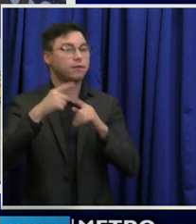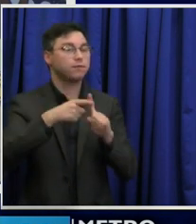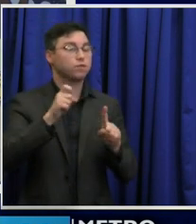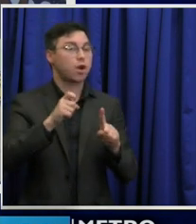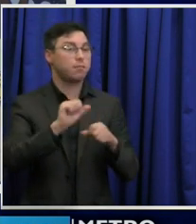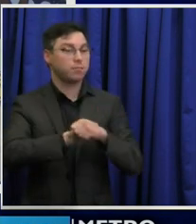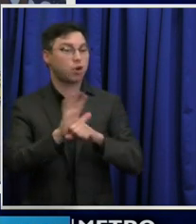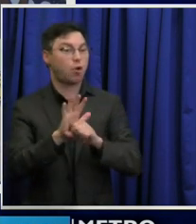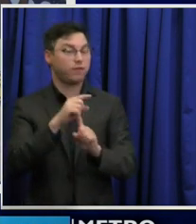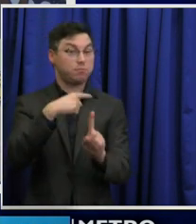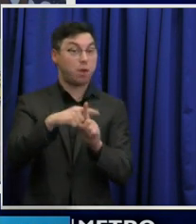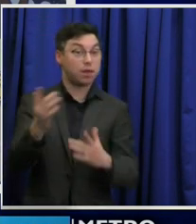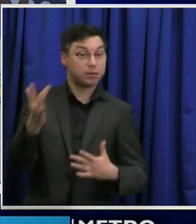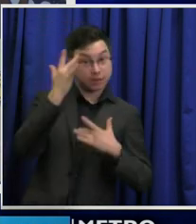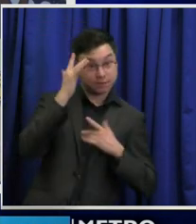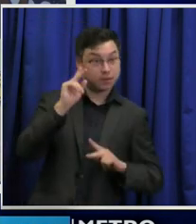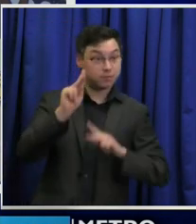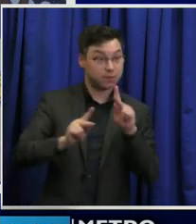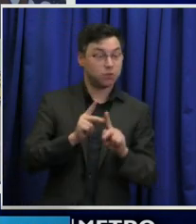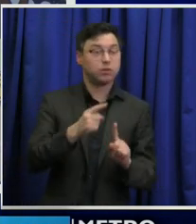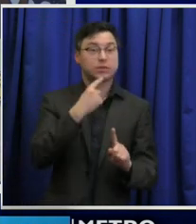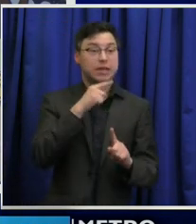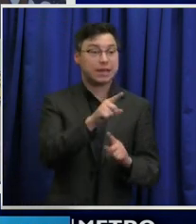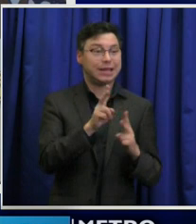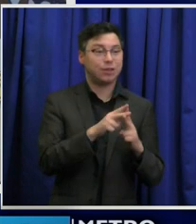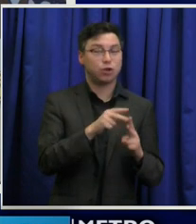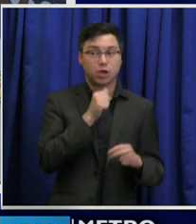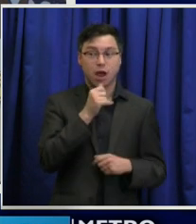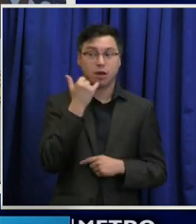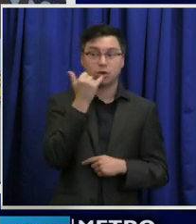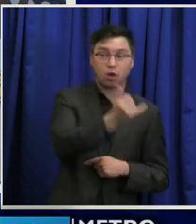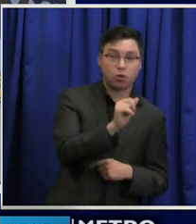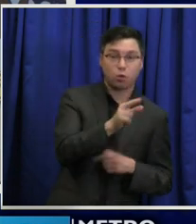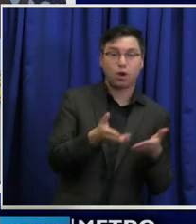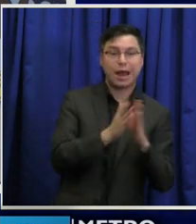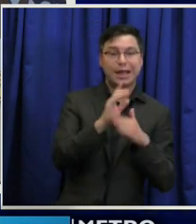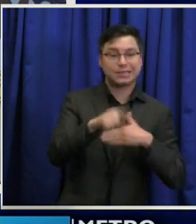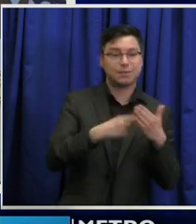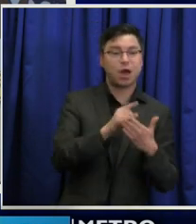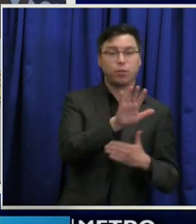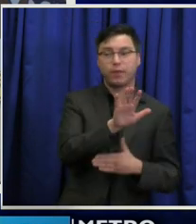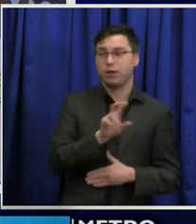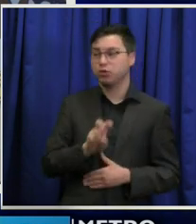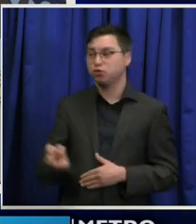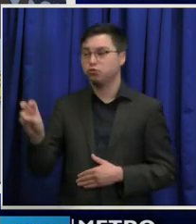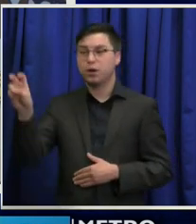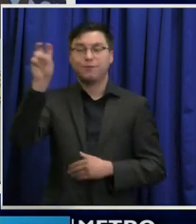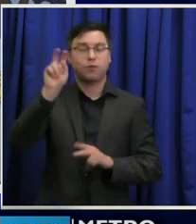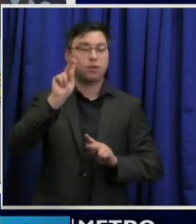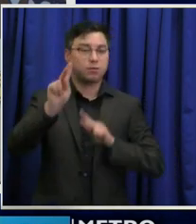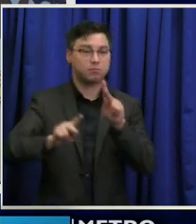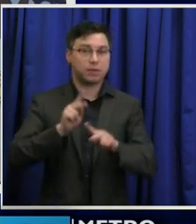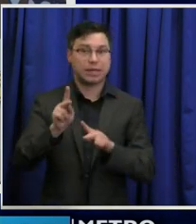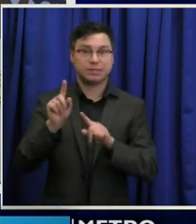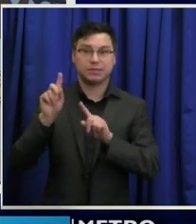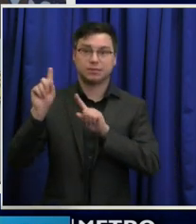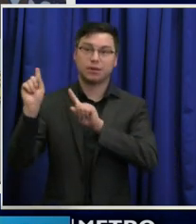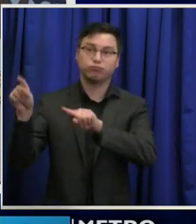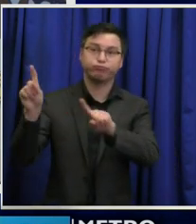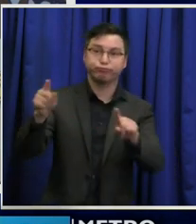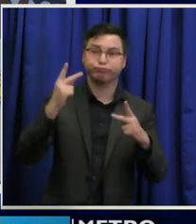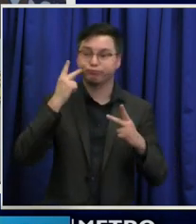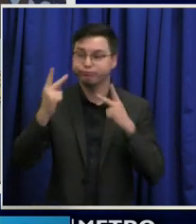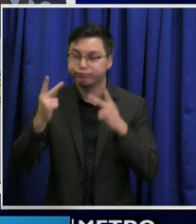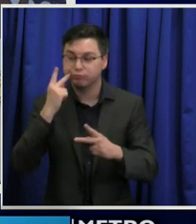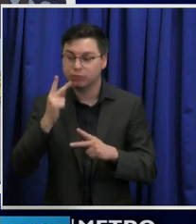saying they've either not been called or asked about their travels in places they visited two weeks prior to their positive